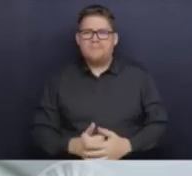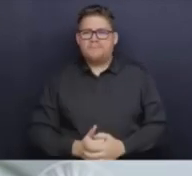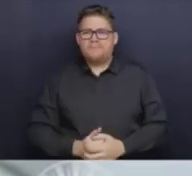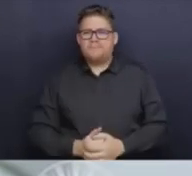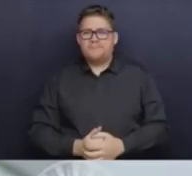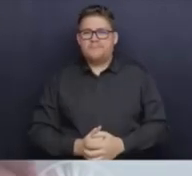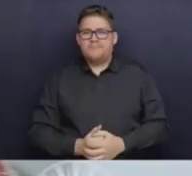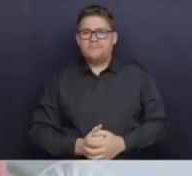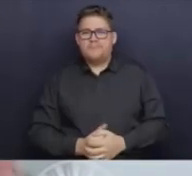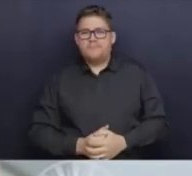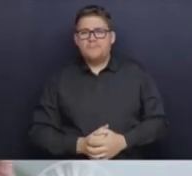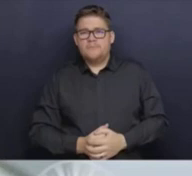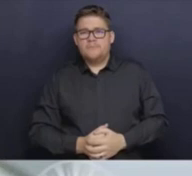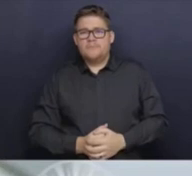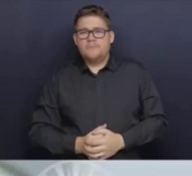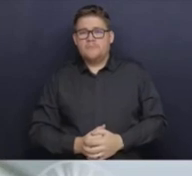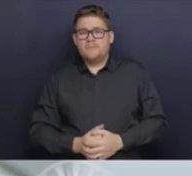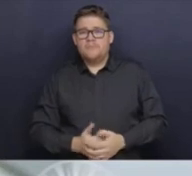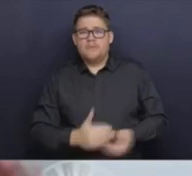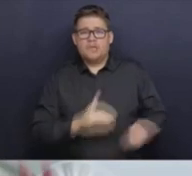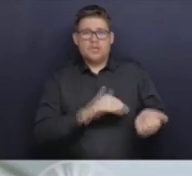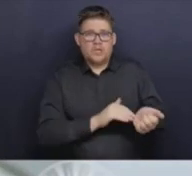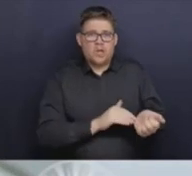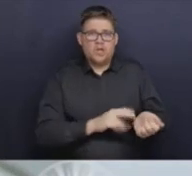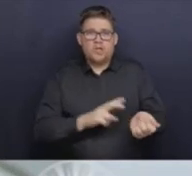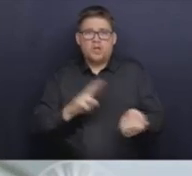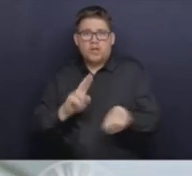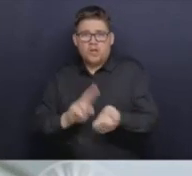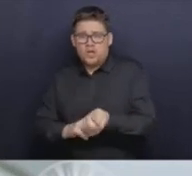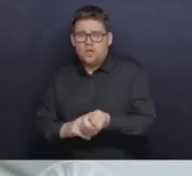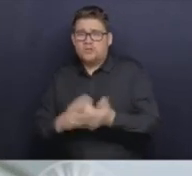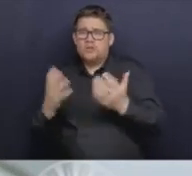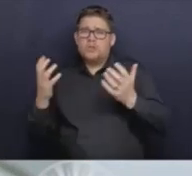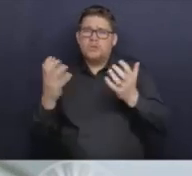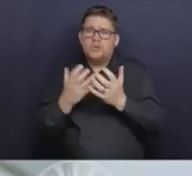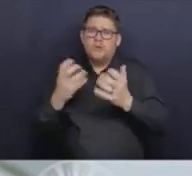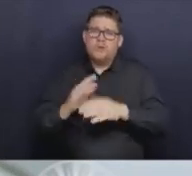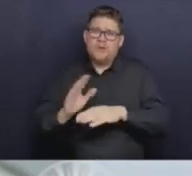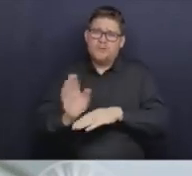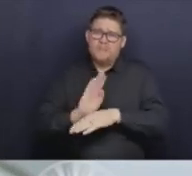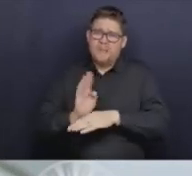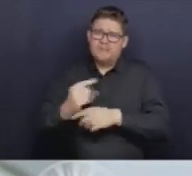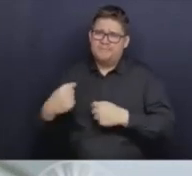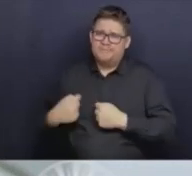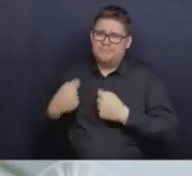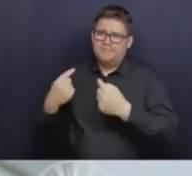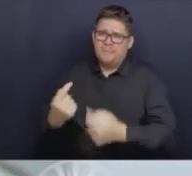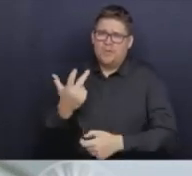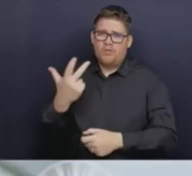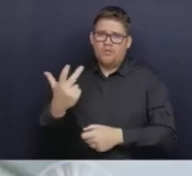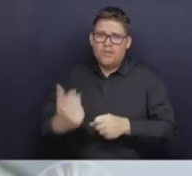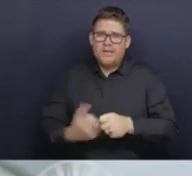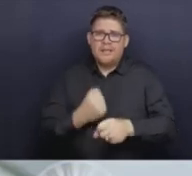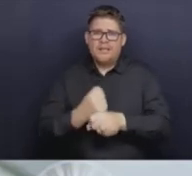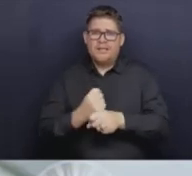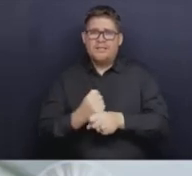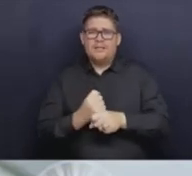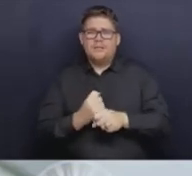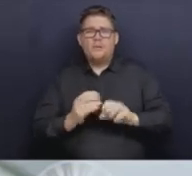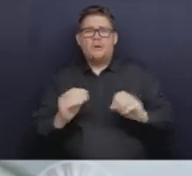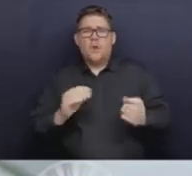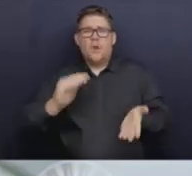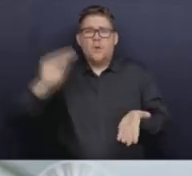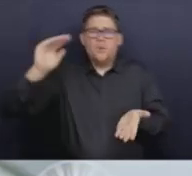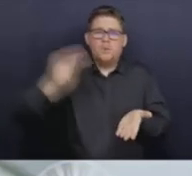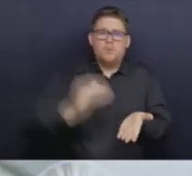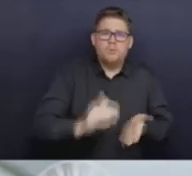downtime. It's been high level through the summer and now in respiratory season. So it is part of what